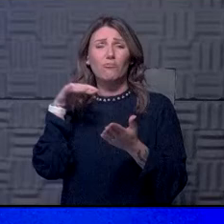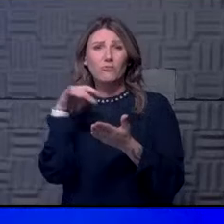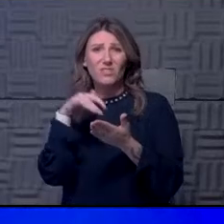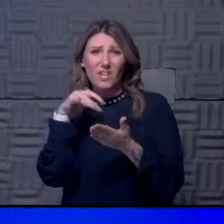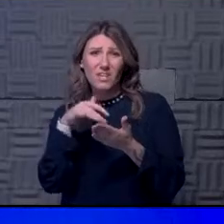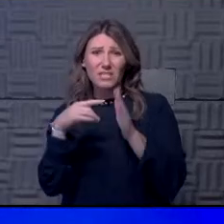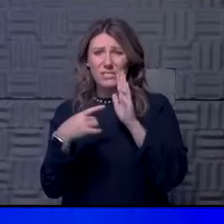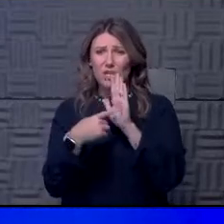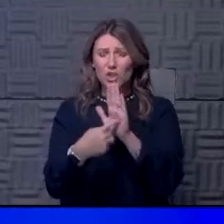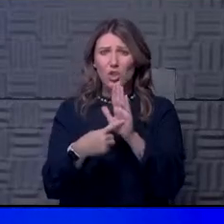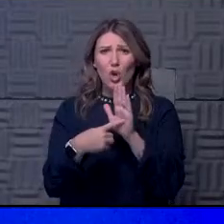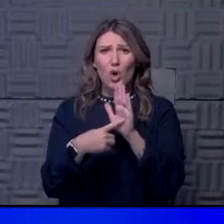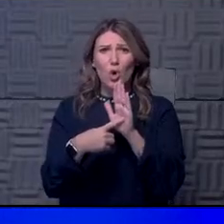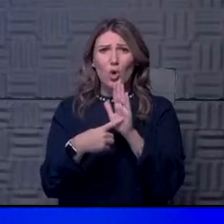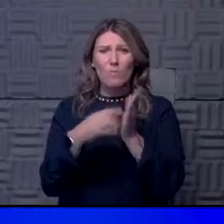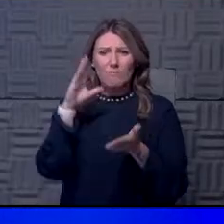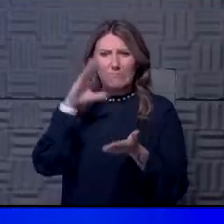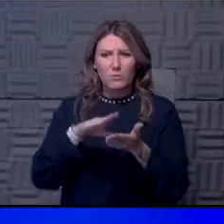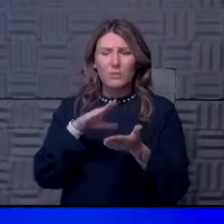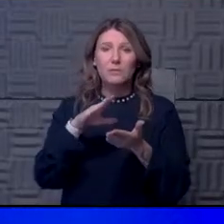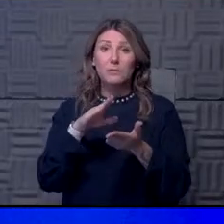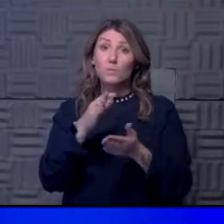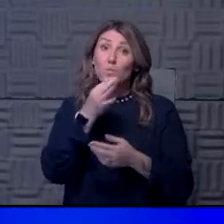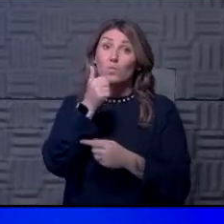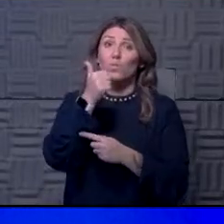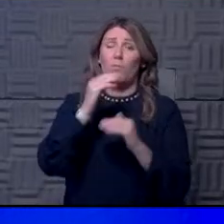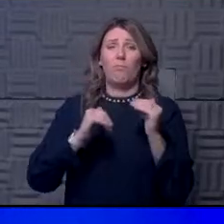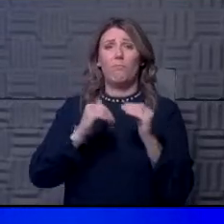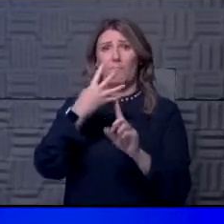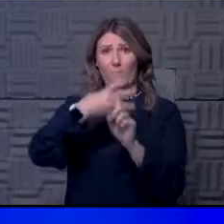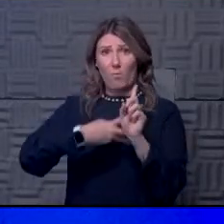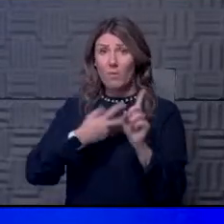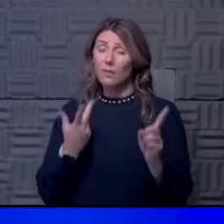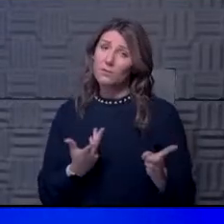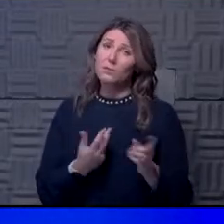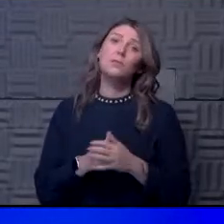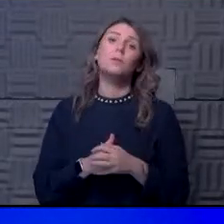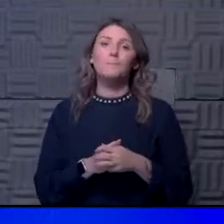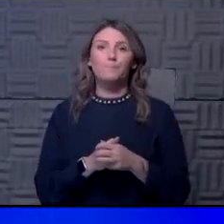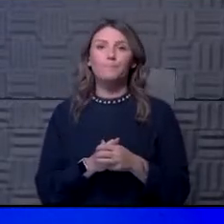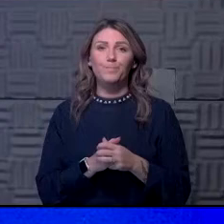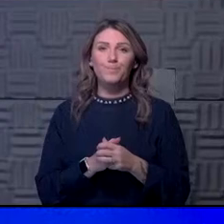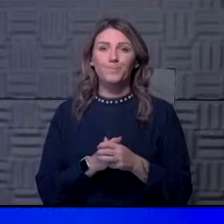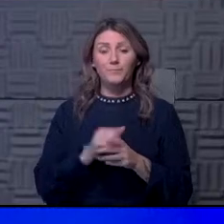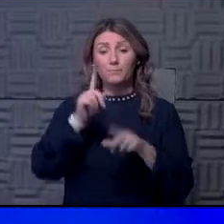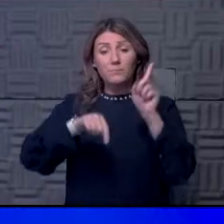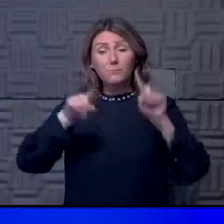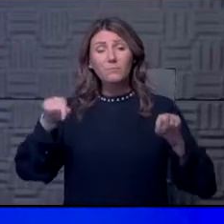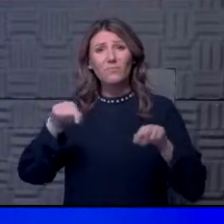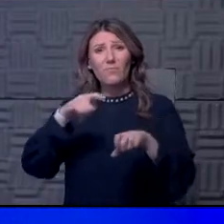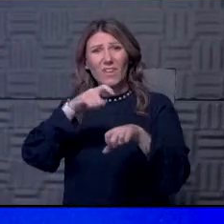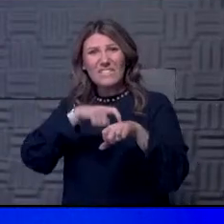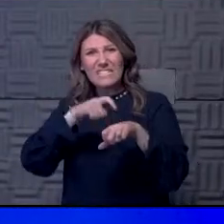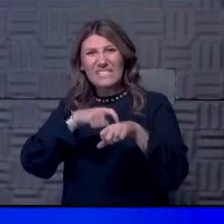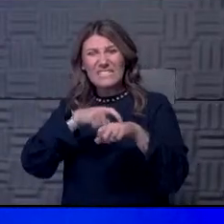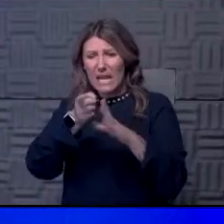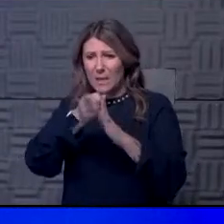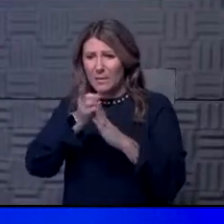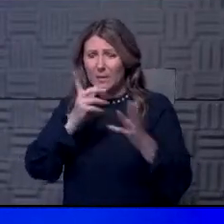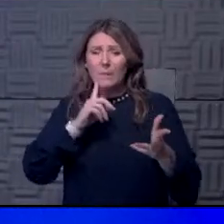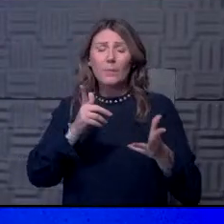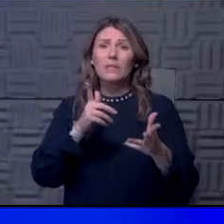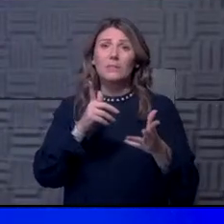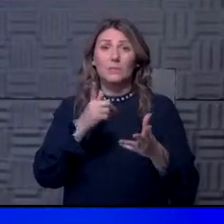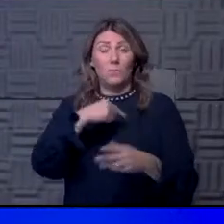think, that show antibody decrease even sooner than that. So there are various time points in all these published studies. We do understand,